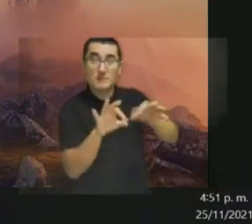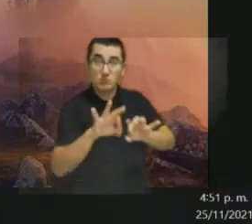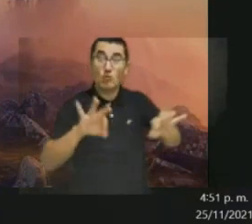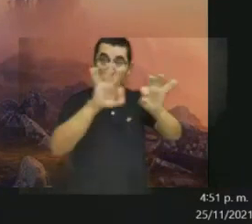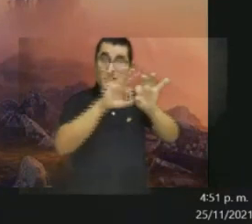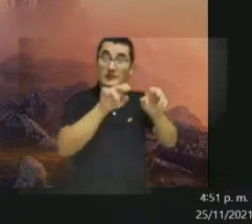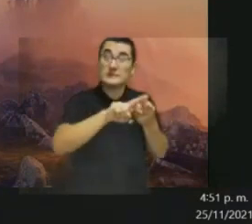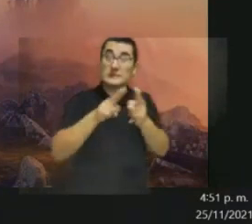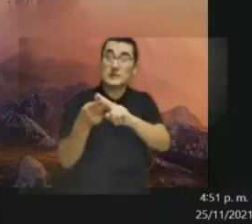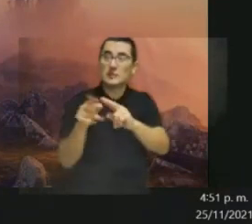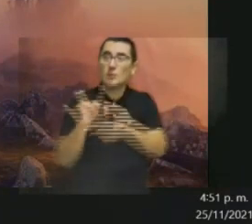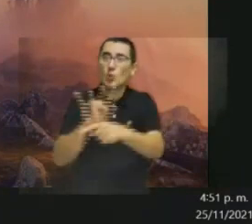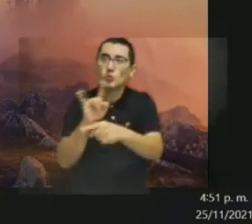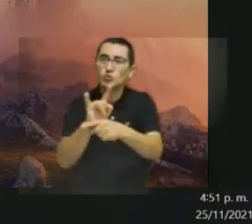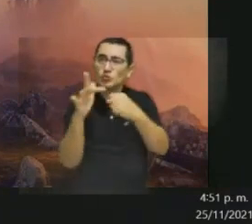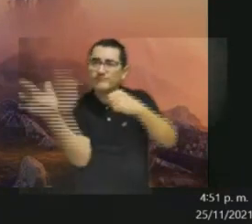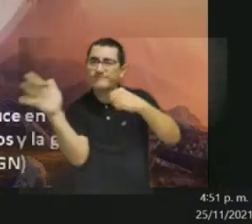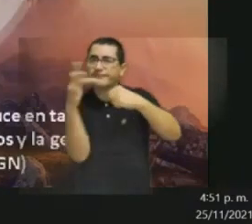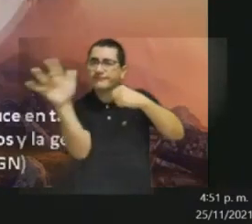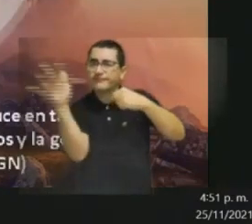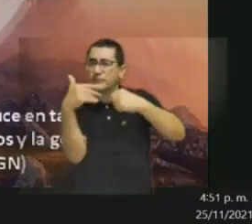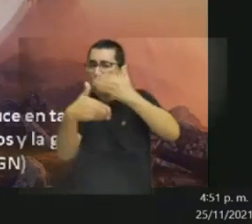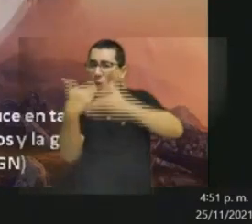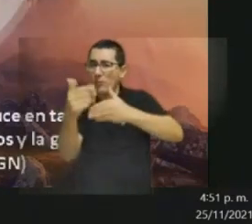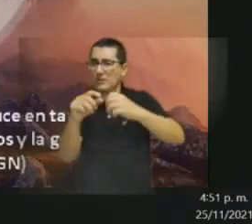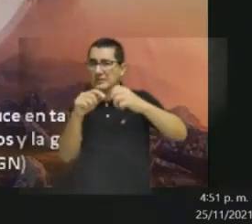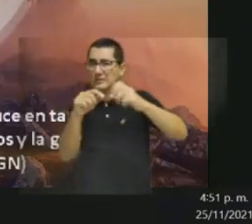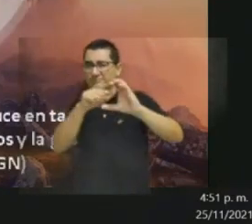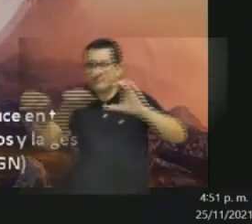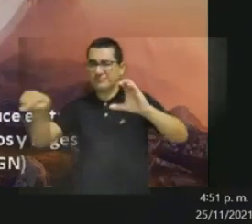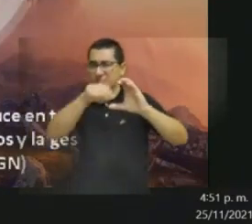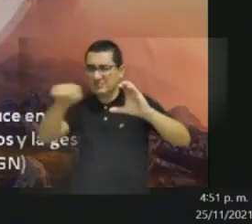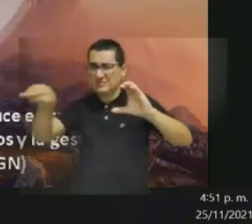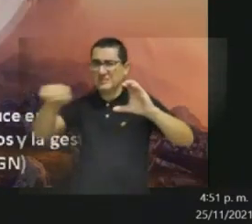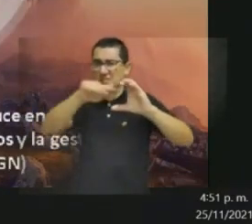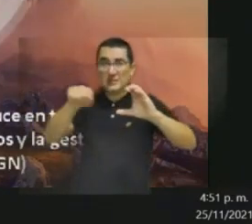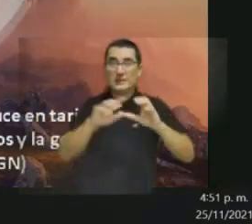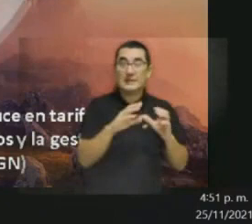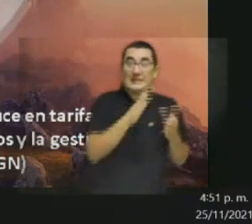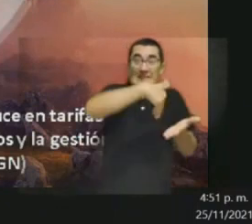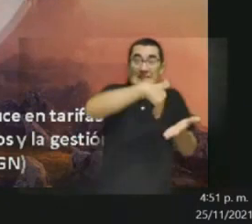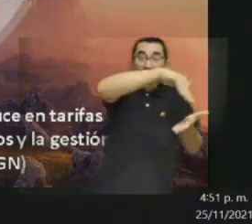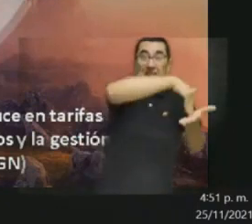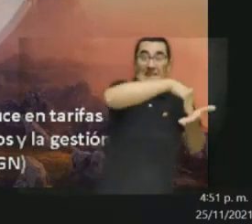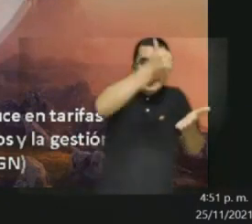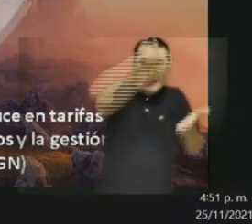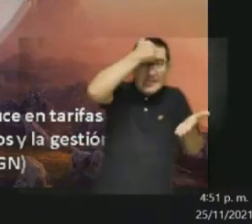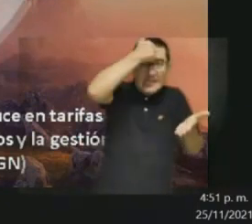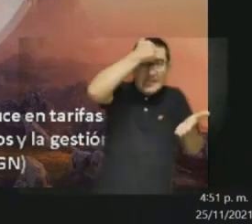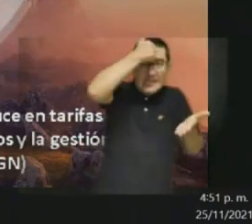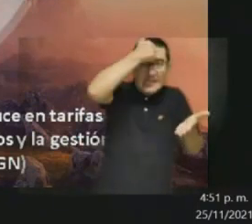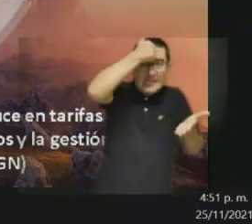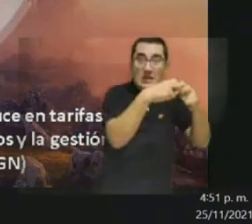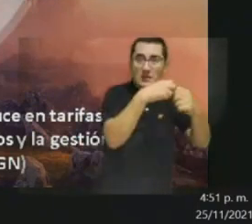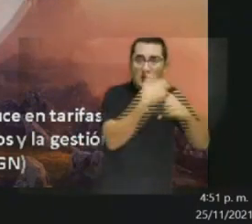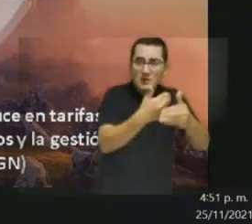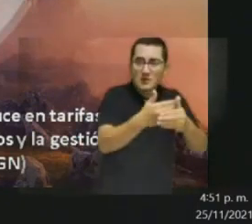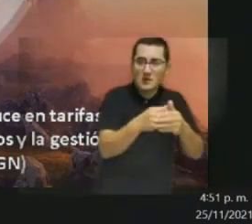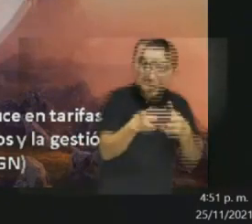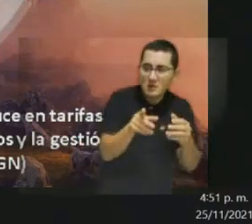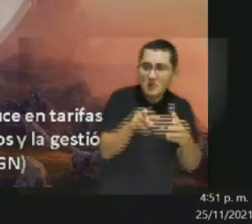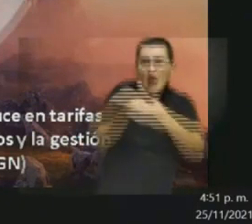we may have for the use of the spectrum. And that is actually important for our grid to be able to have that balance between